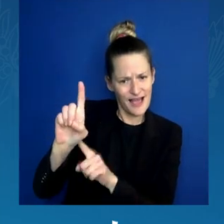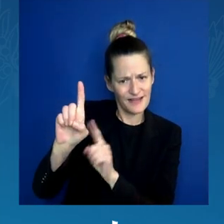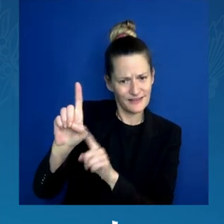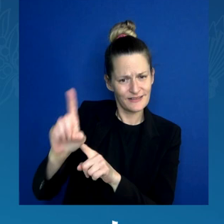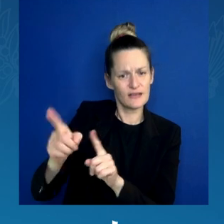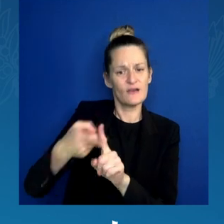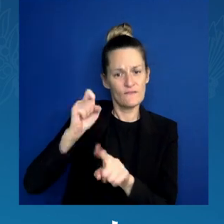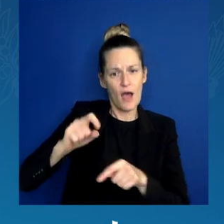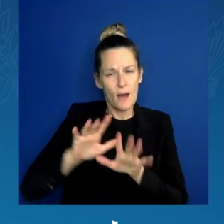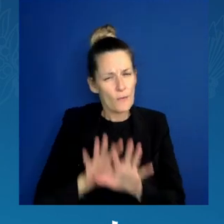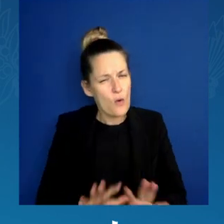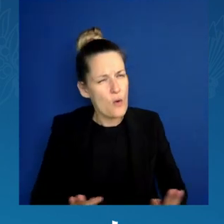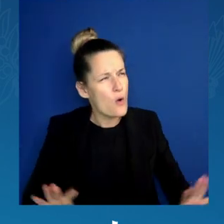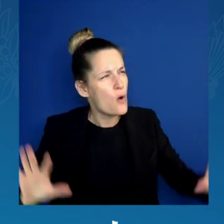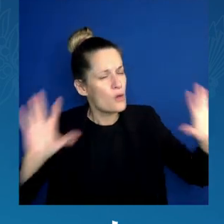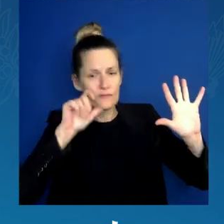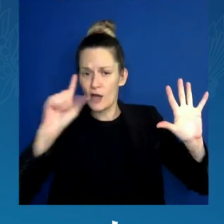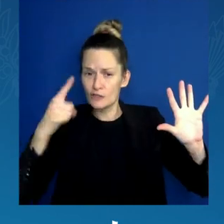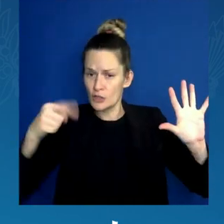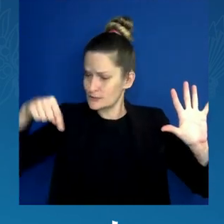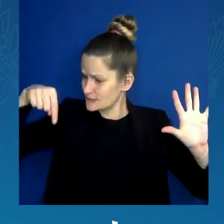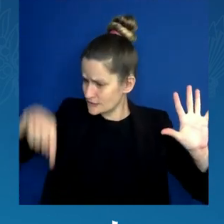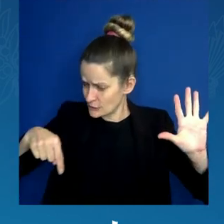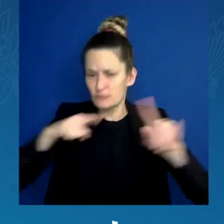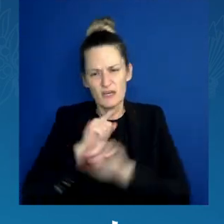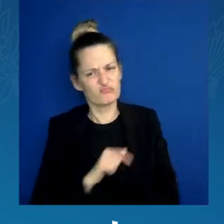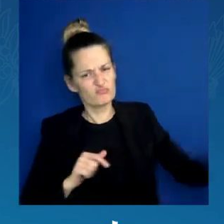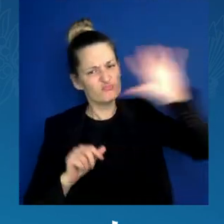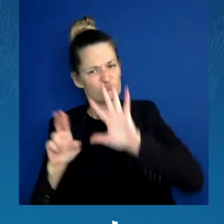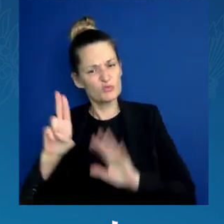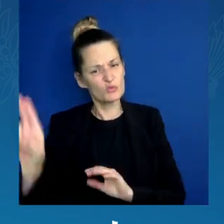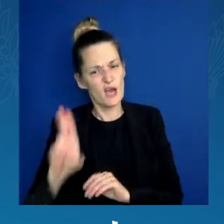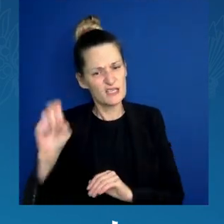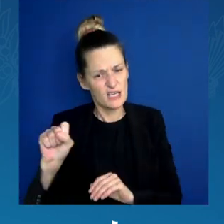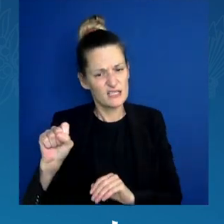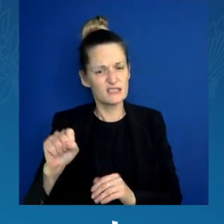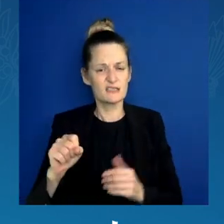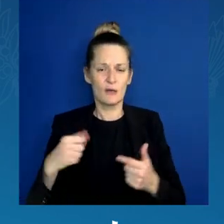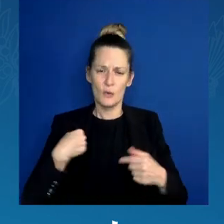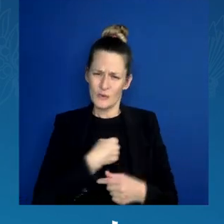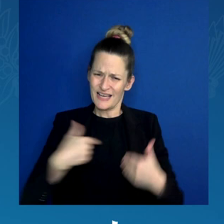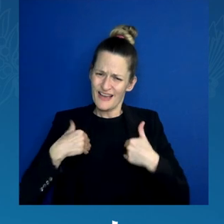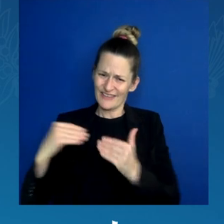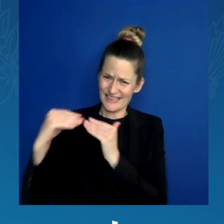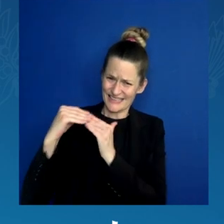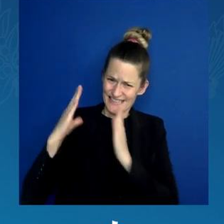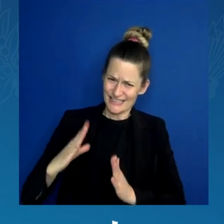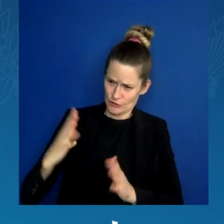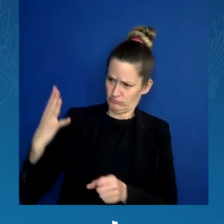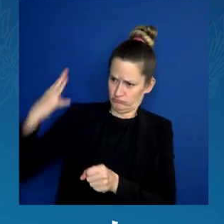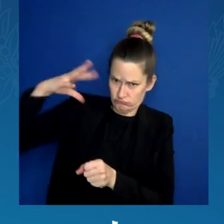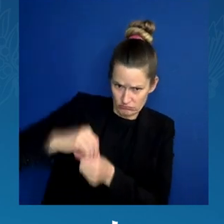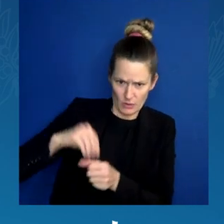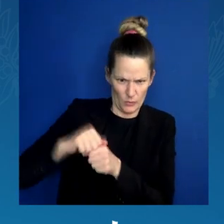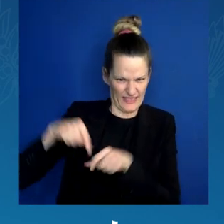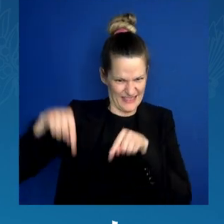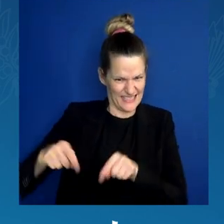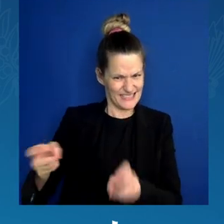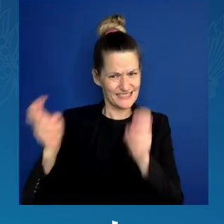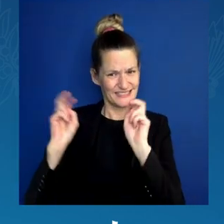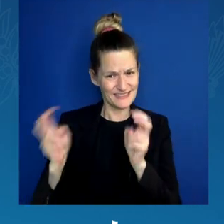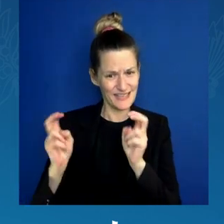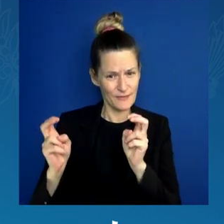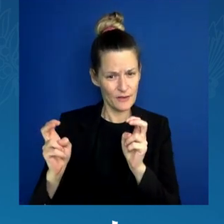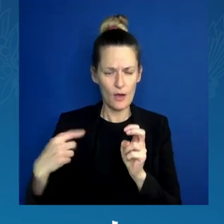Because your leadership on this issue is what is going to accelerate